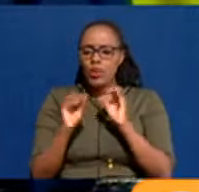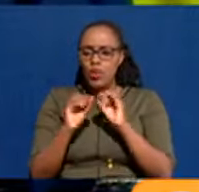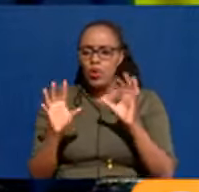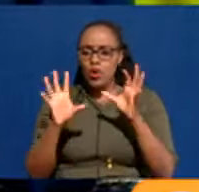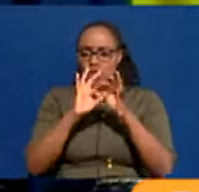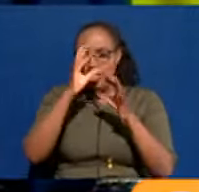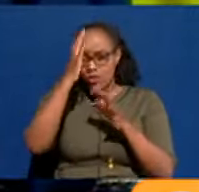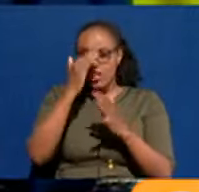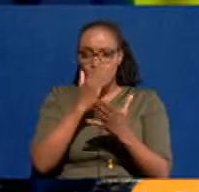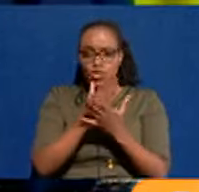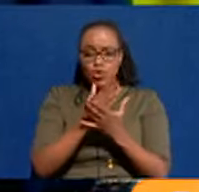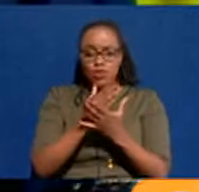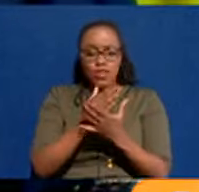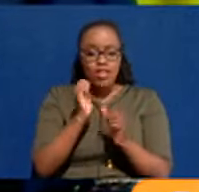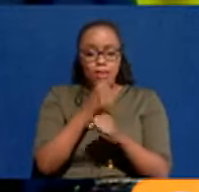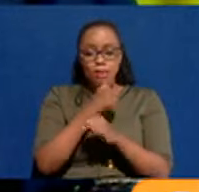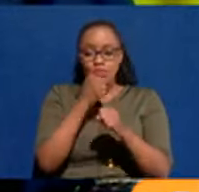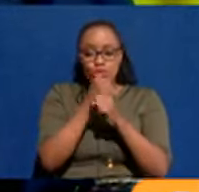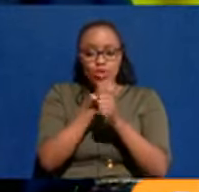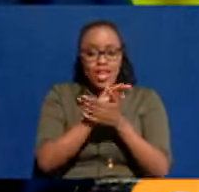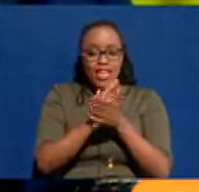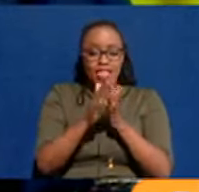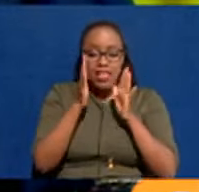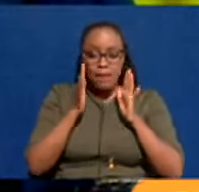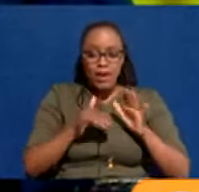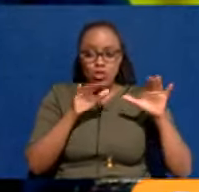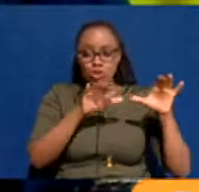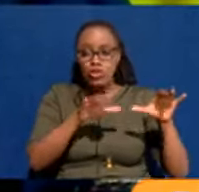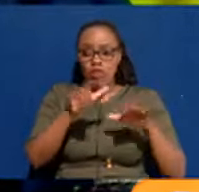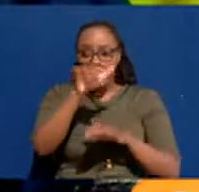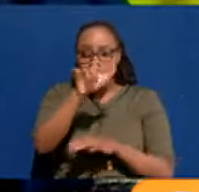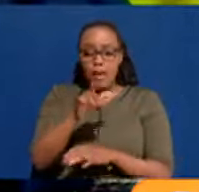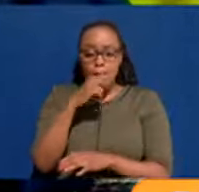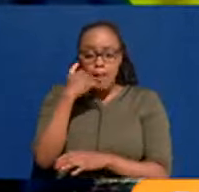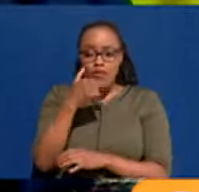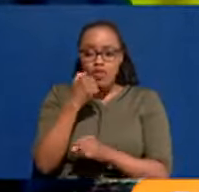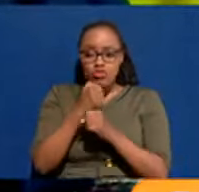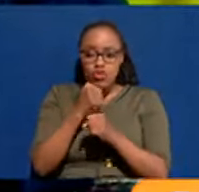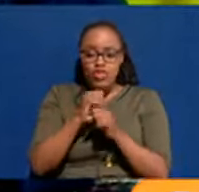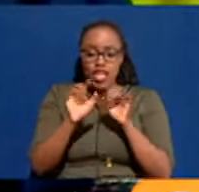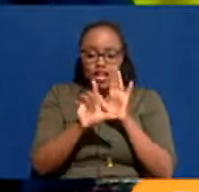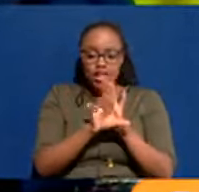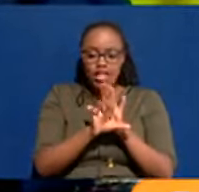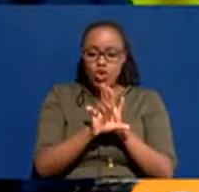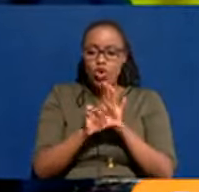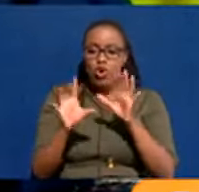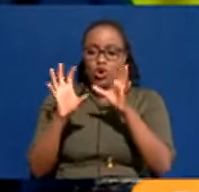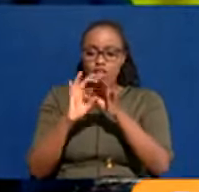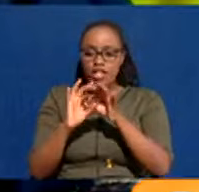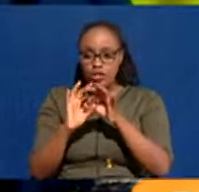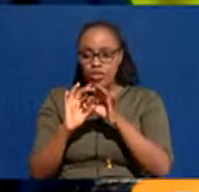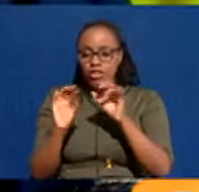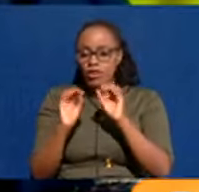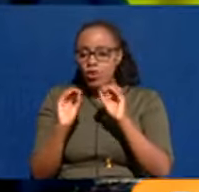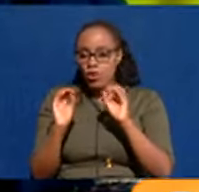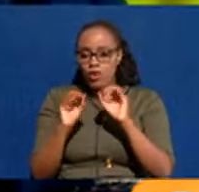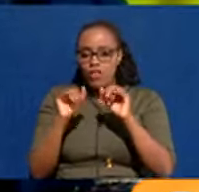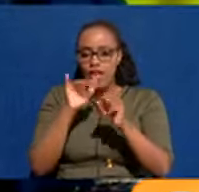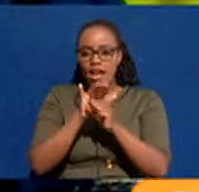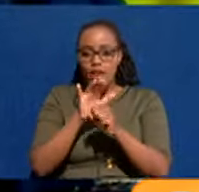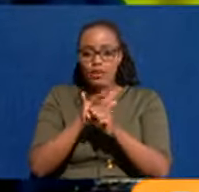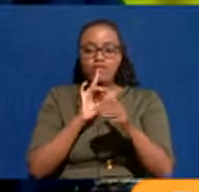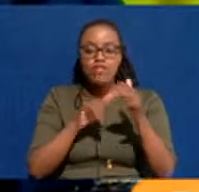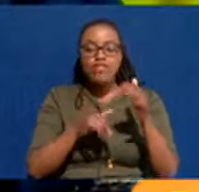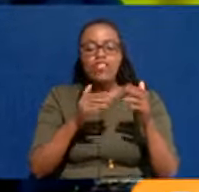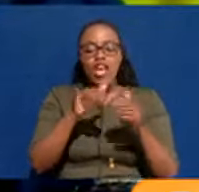Because, really, you can't beat them. And the person who is suffering is not the person doing the illegal connection. Because they probably even, maybe, don't even stay there. It is a